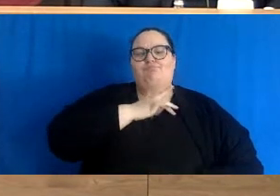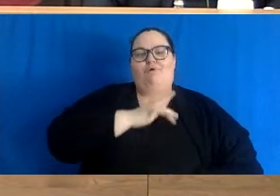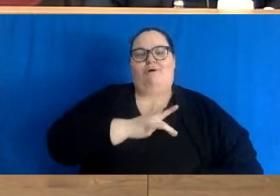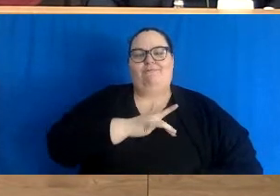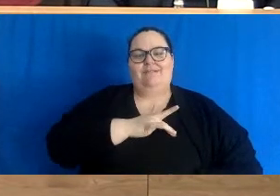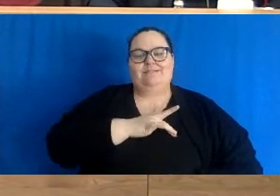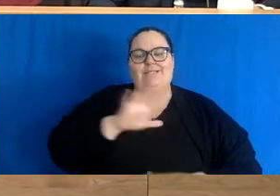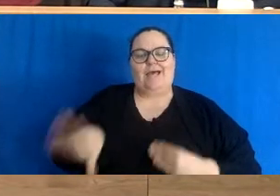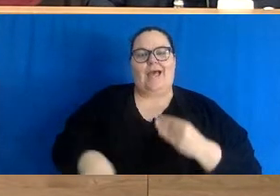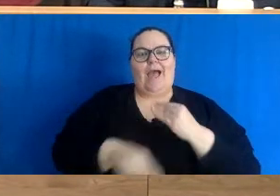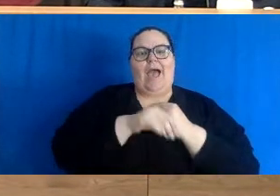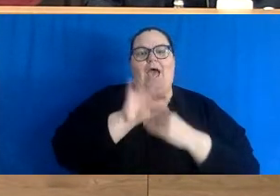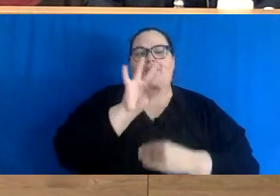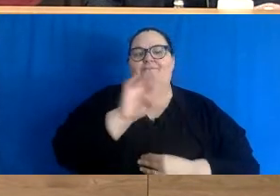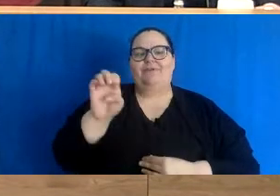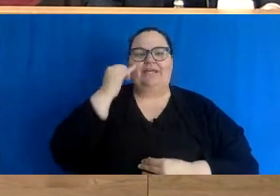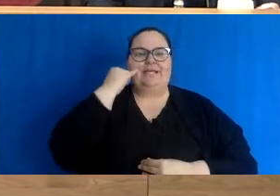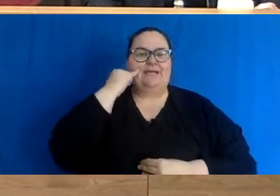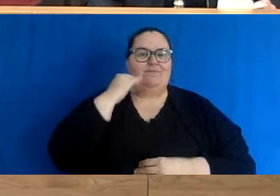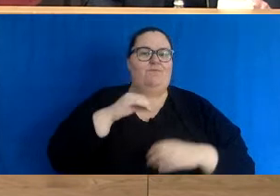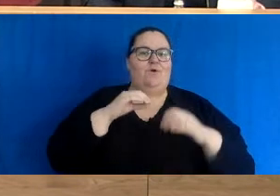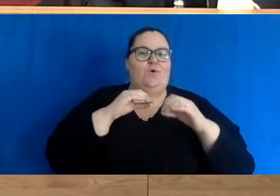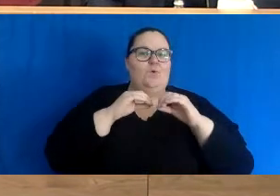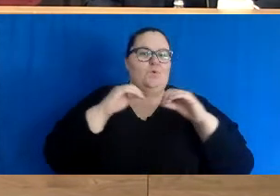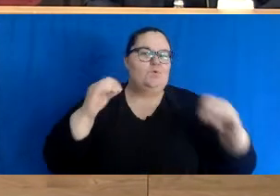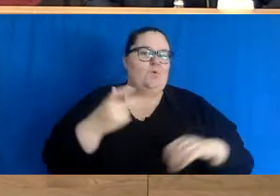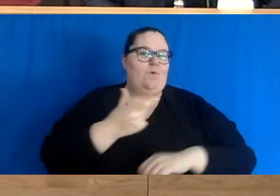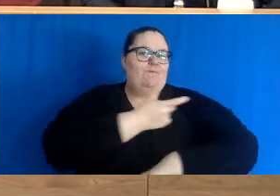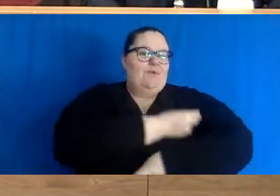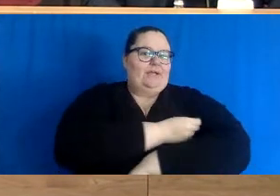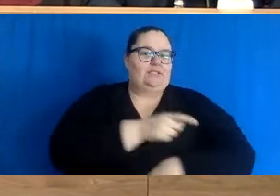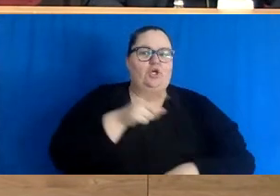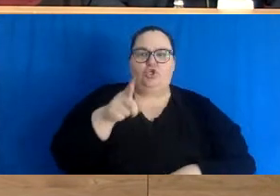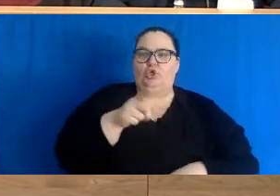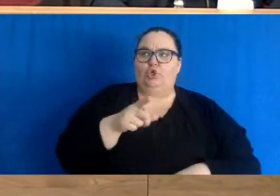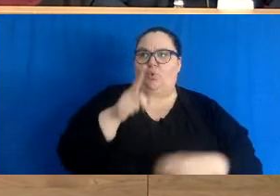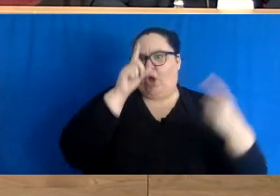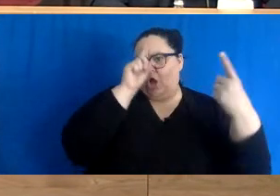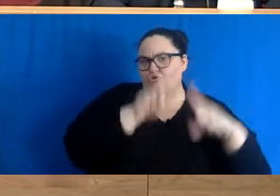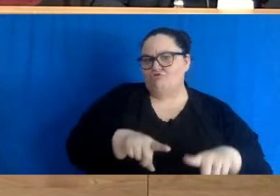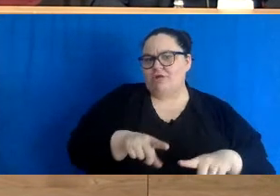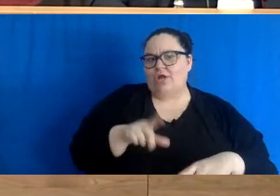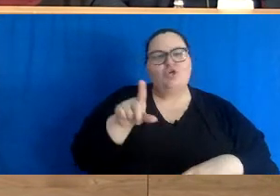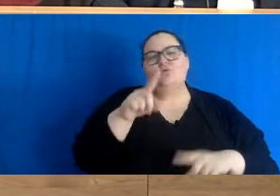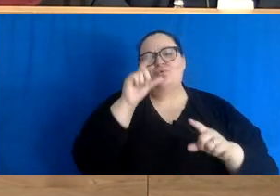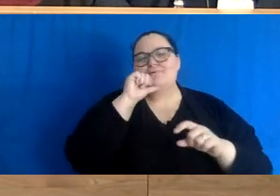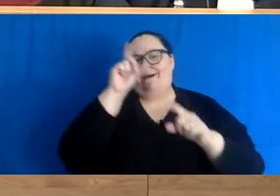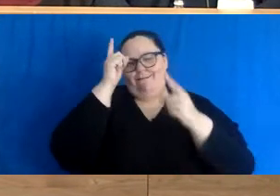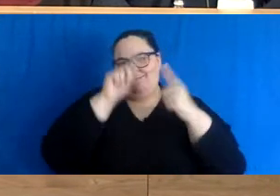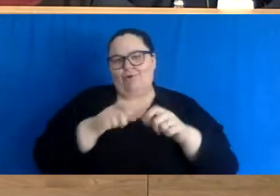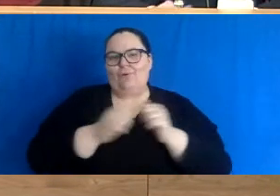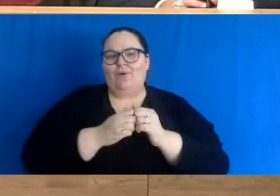elaborate on what's on the table for you and what is off the table for you in terms of the unvaccinated?